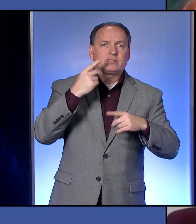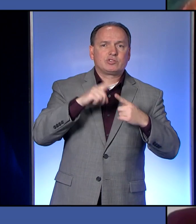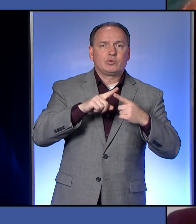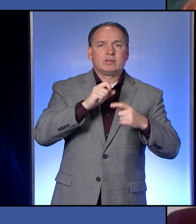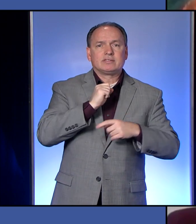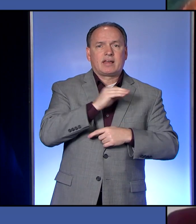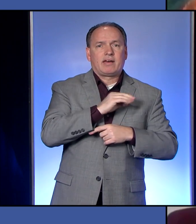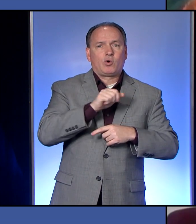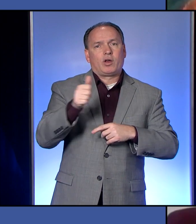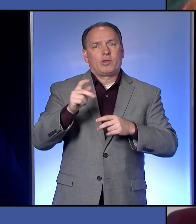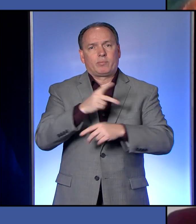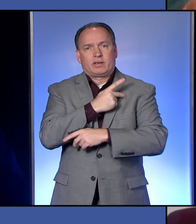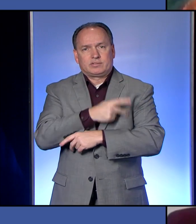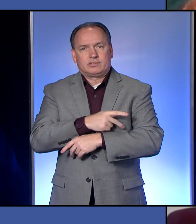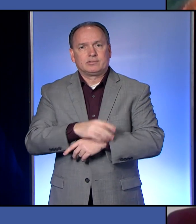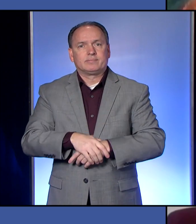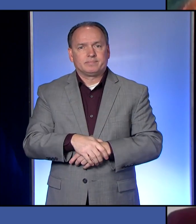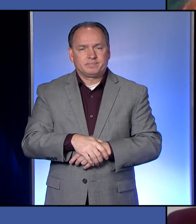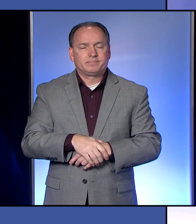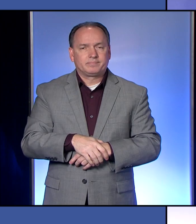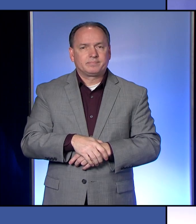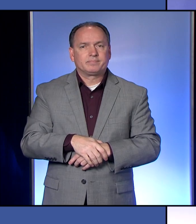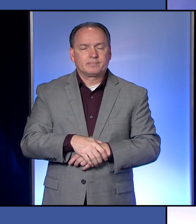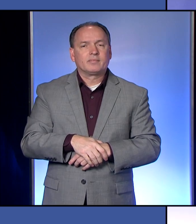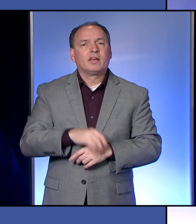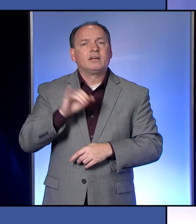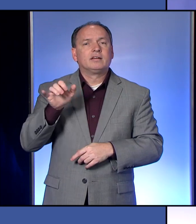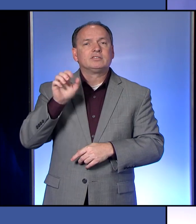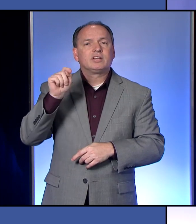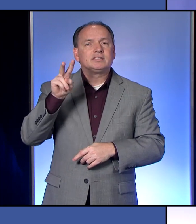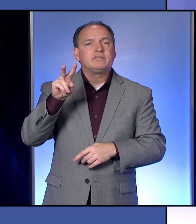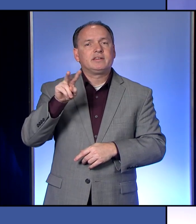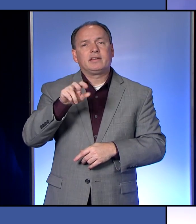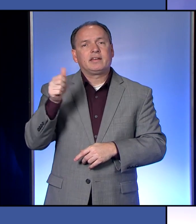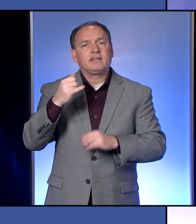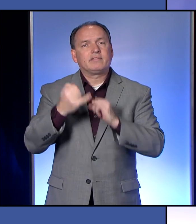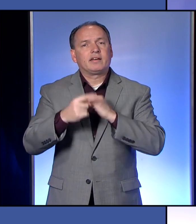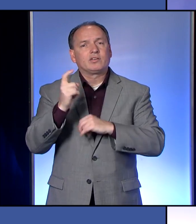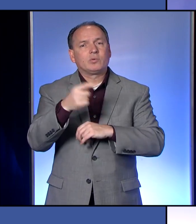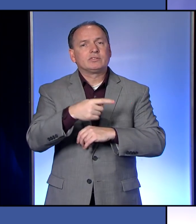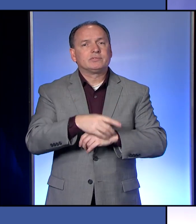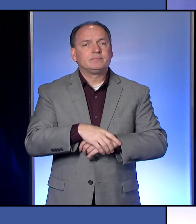patients. Great. Jet TV, do you have any final question?